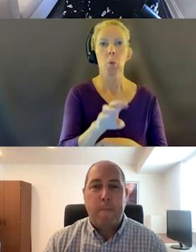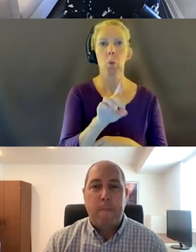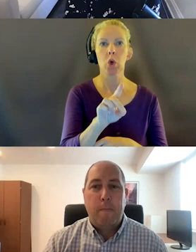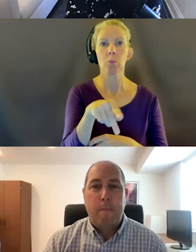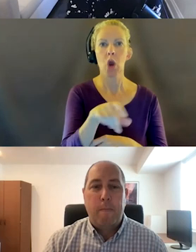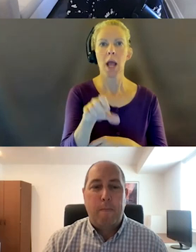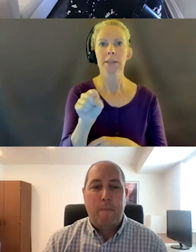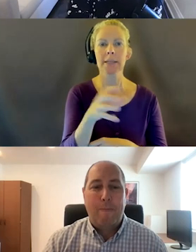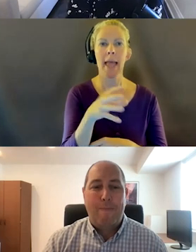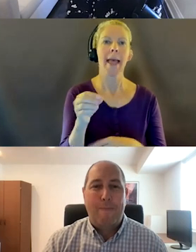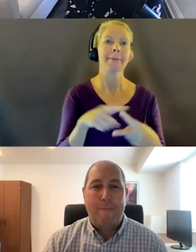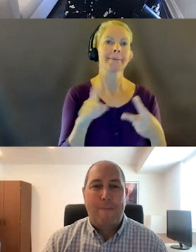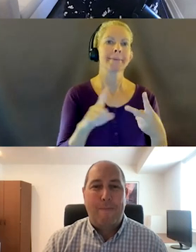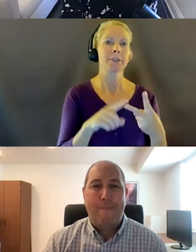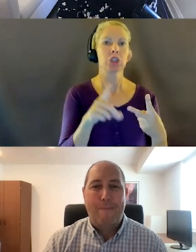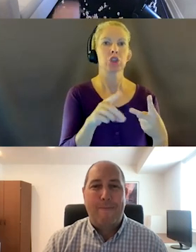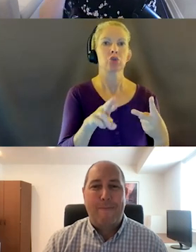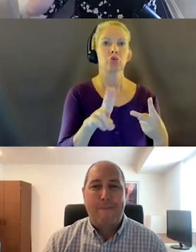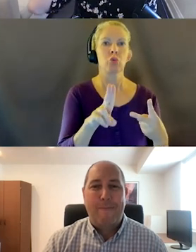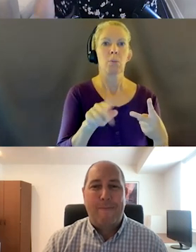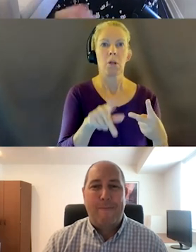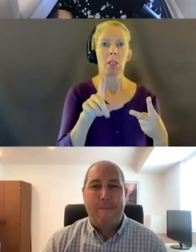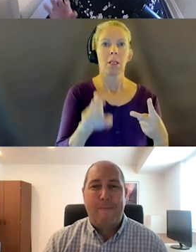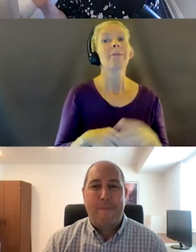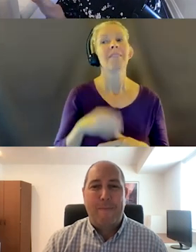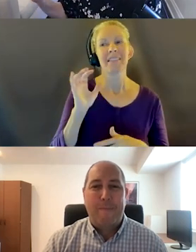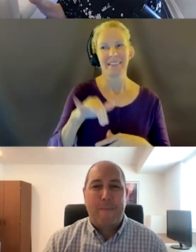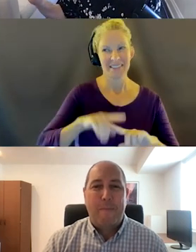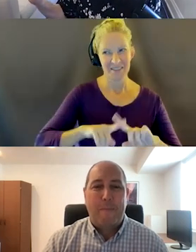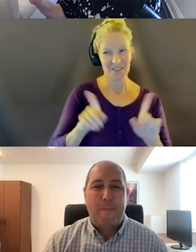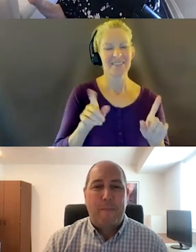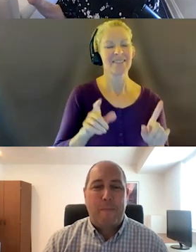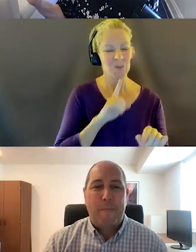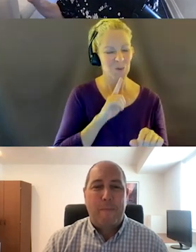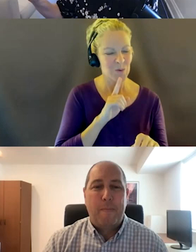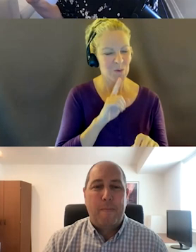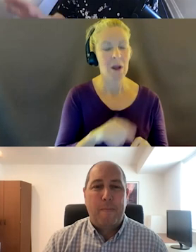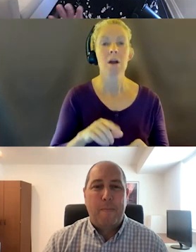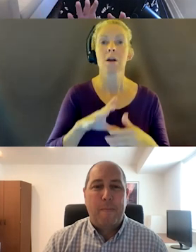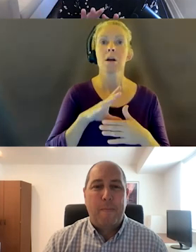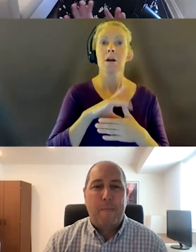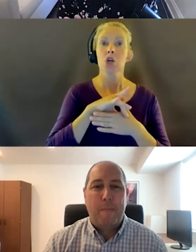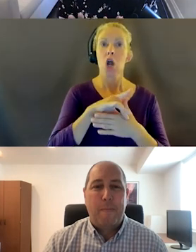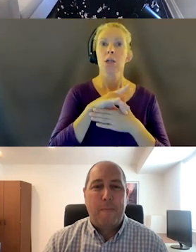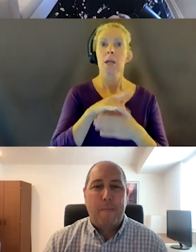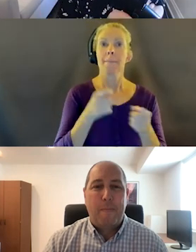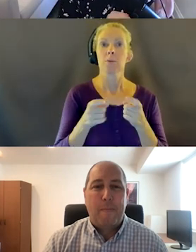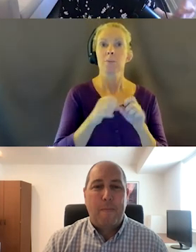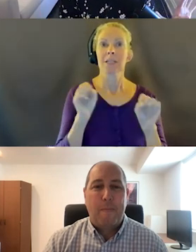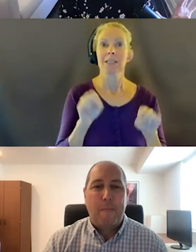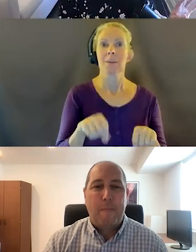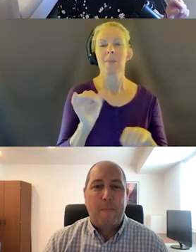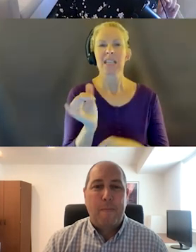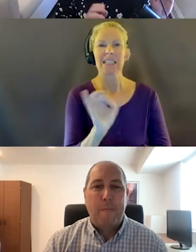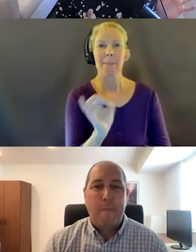Well, they are a little bit different, aren't they? Right? The management system, I think, is a sister element to